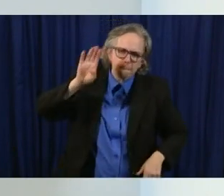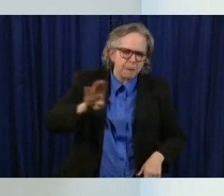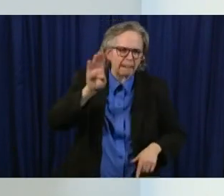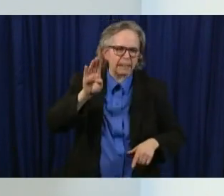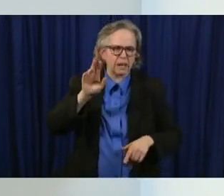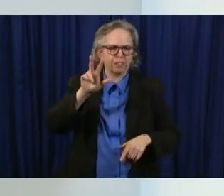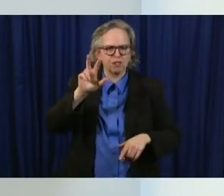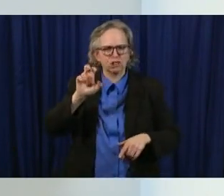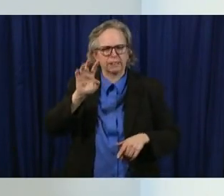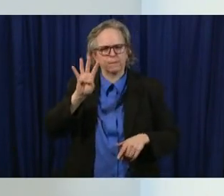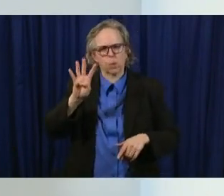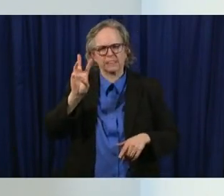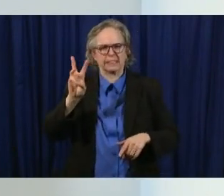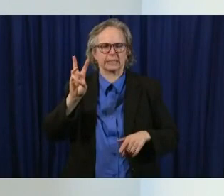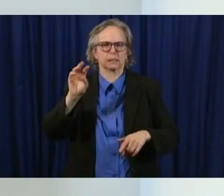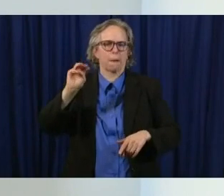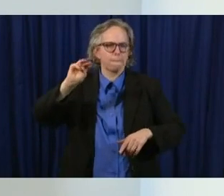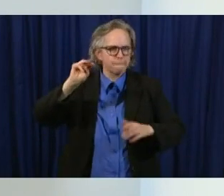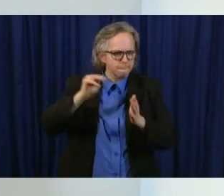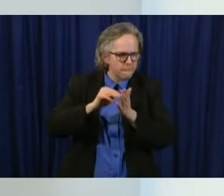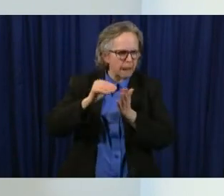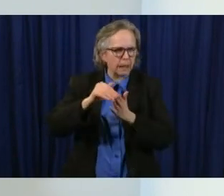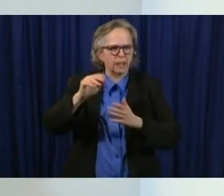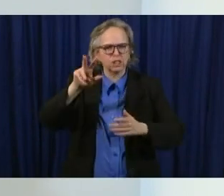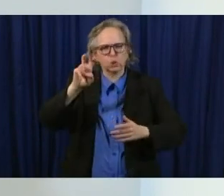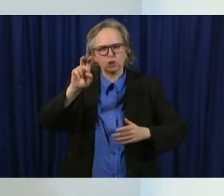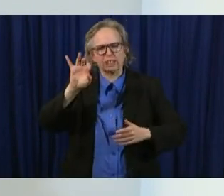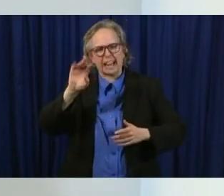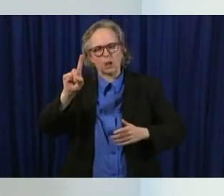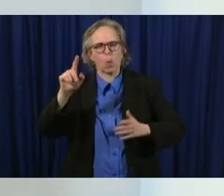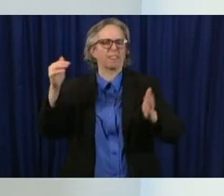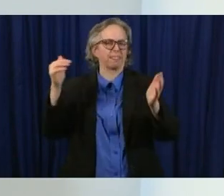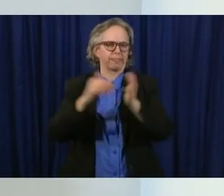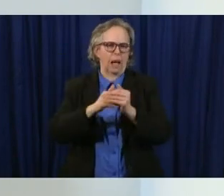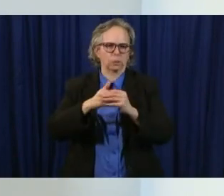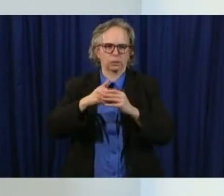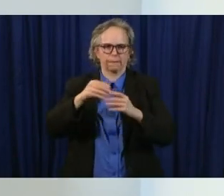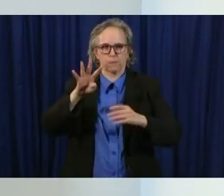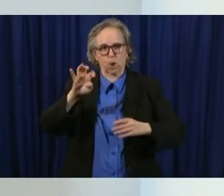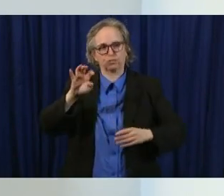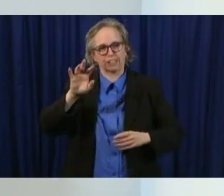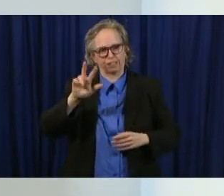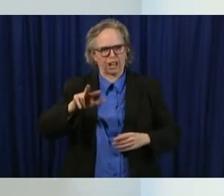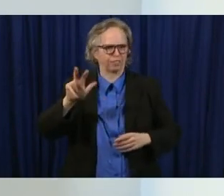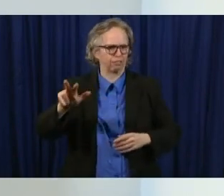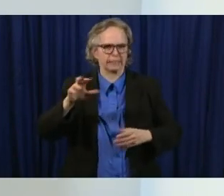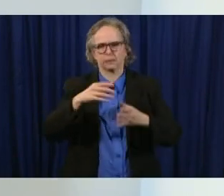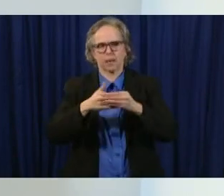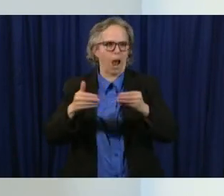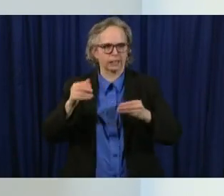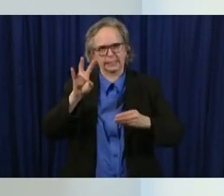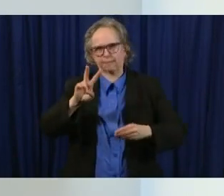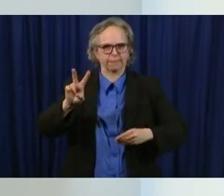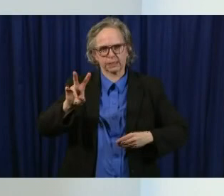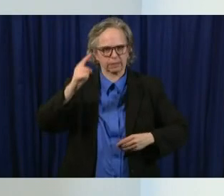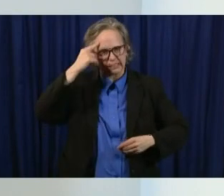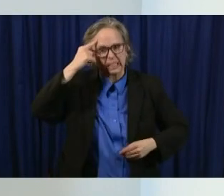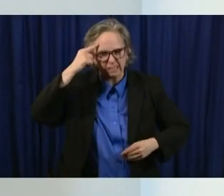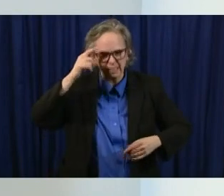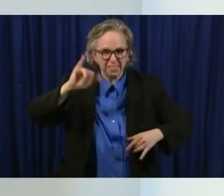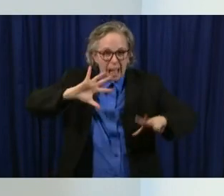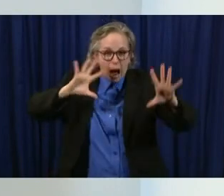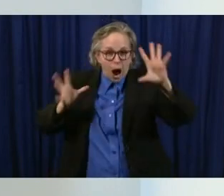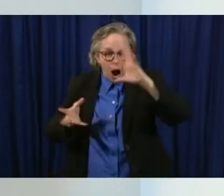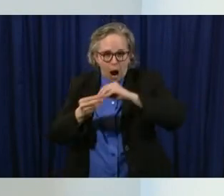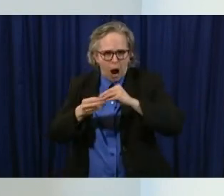million 291 403 dollars and 77 cents and uh we have had